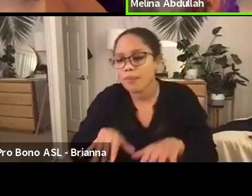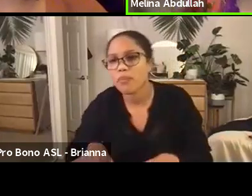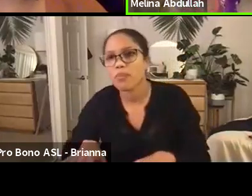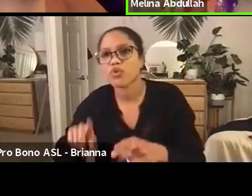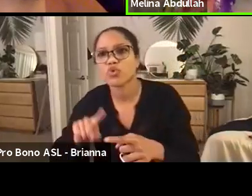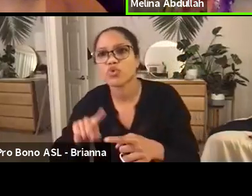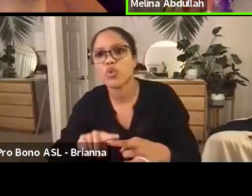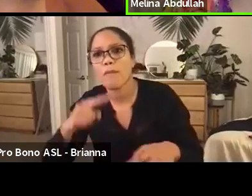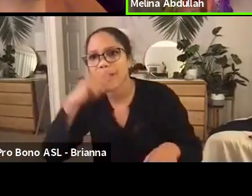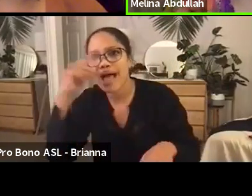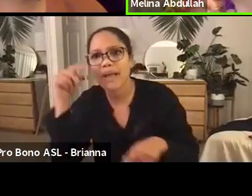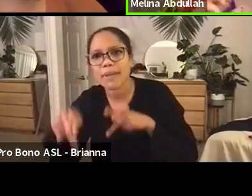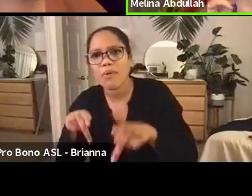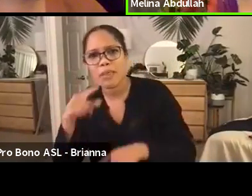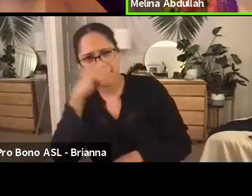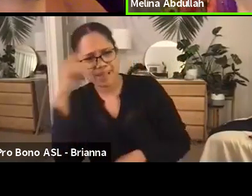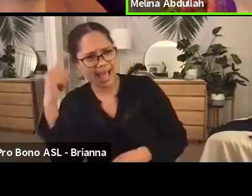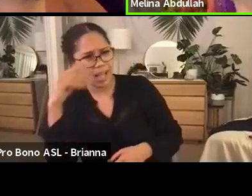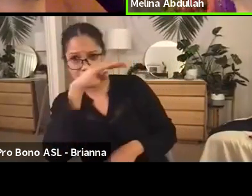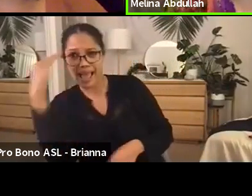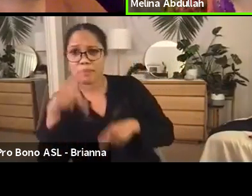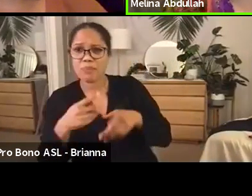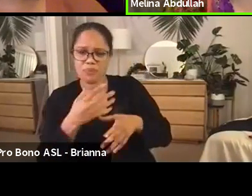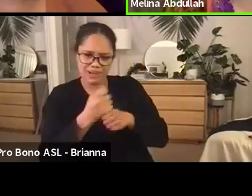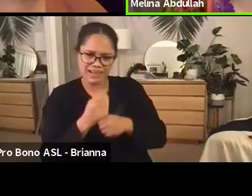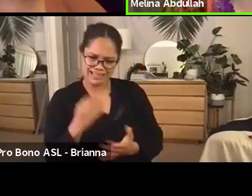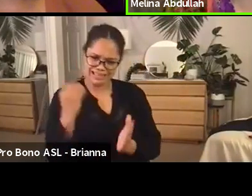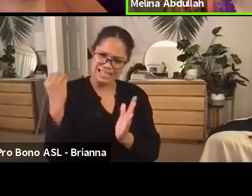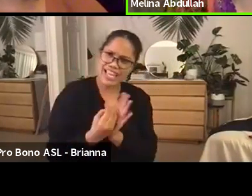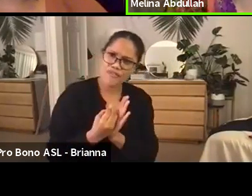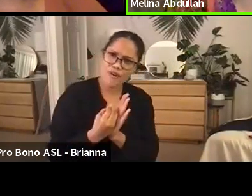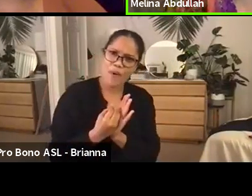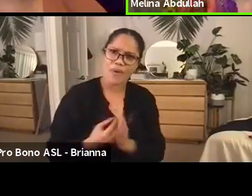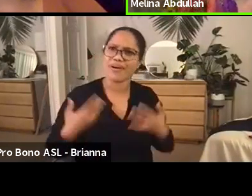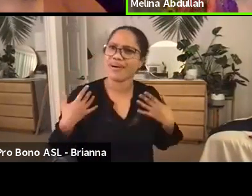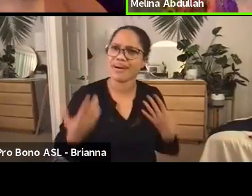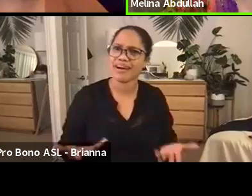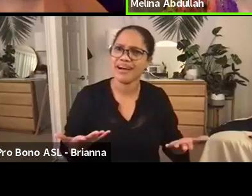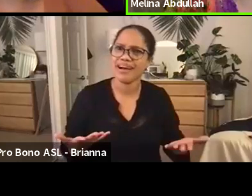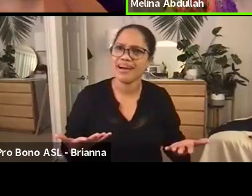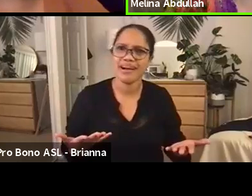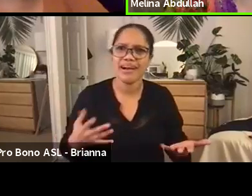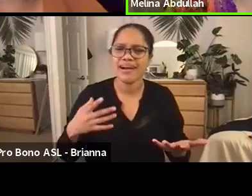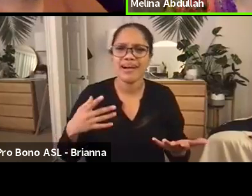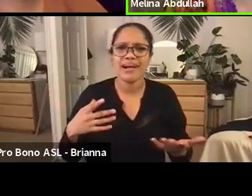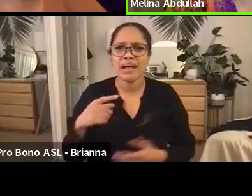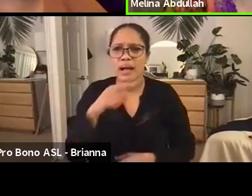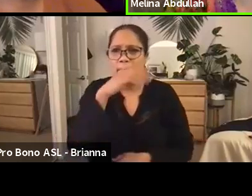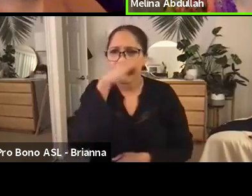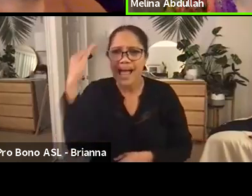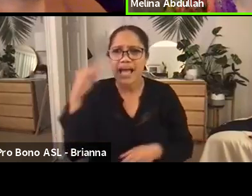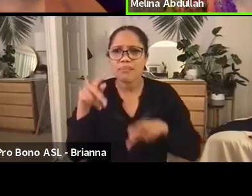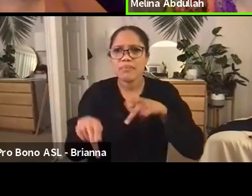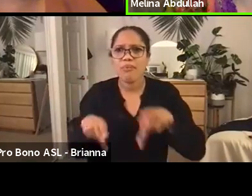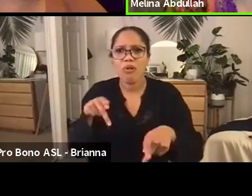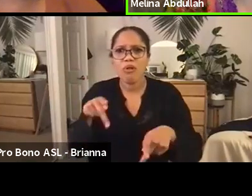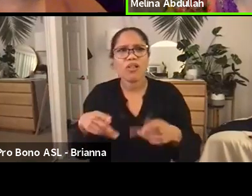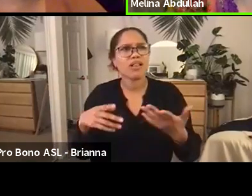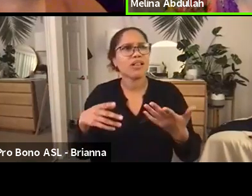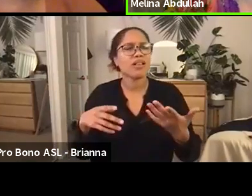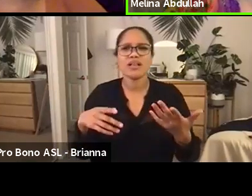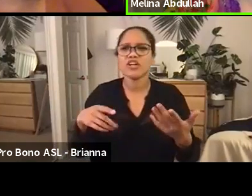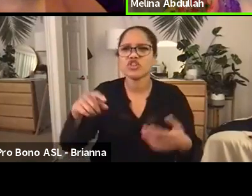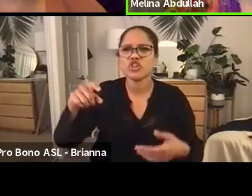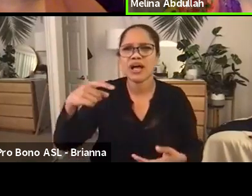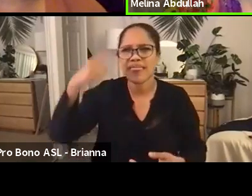zero dollars. There's no money going to black owned businesses, black people, what they're projecting now that there'll